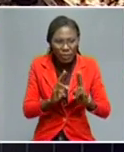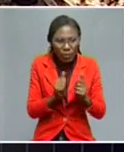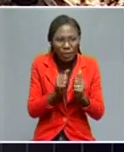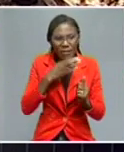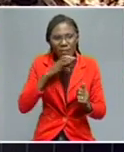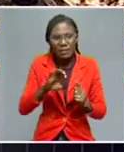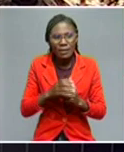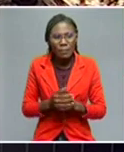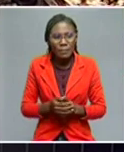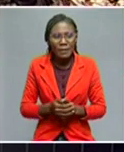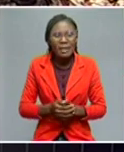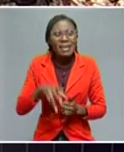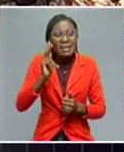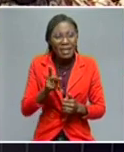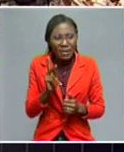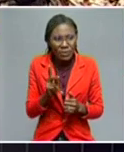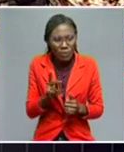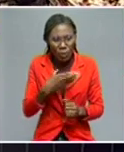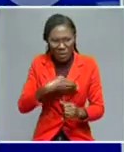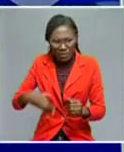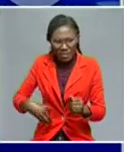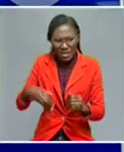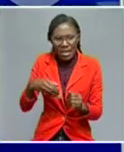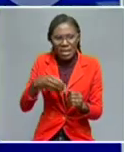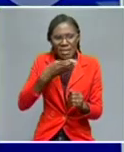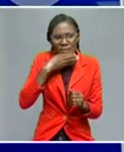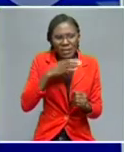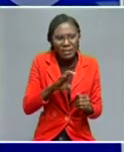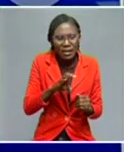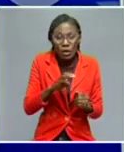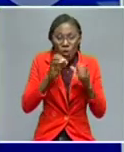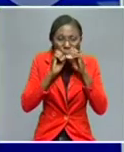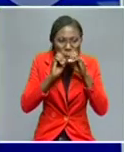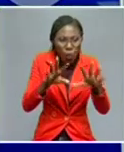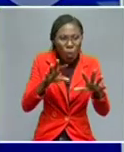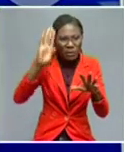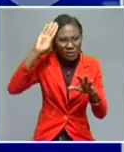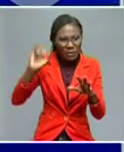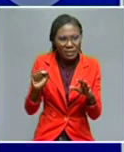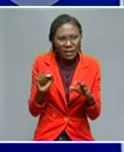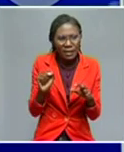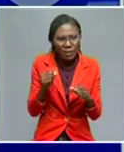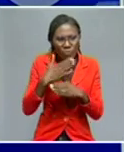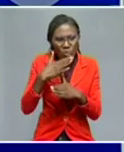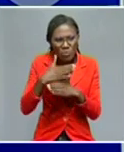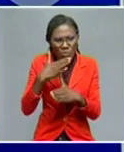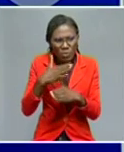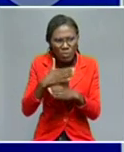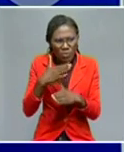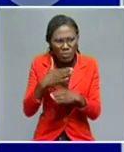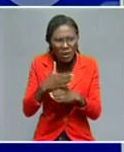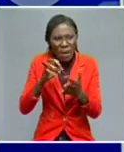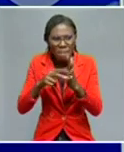again, the address by President Putin announcing the special military operation was the complete